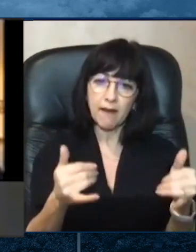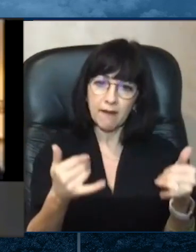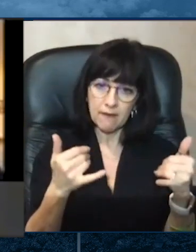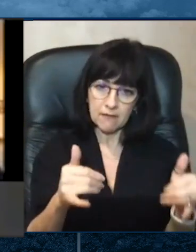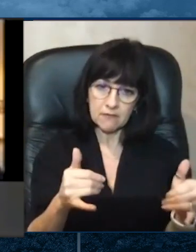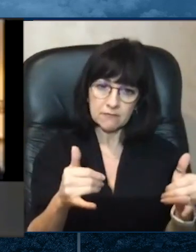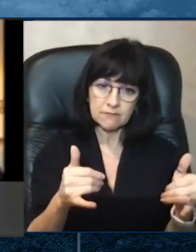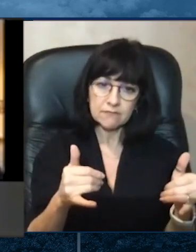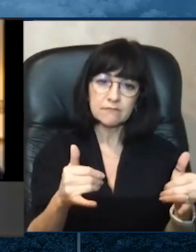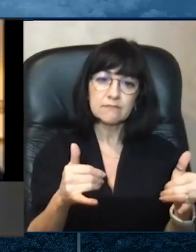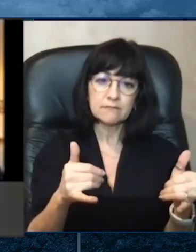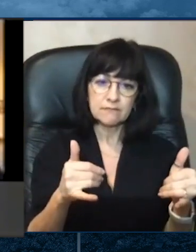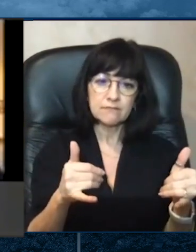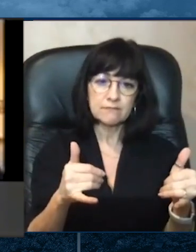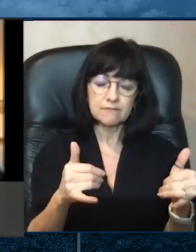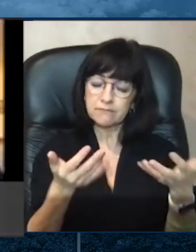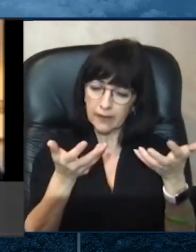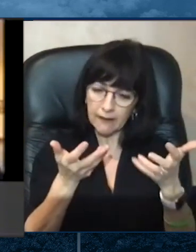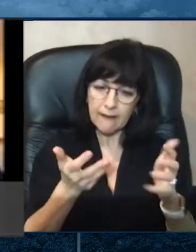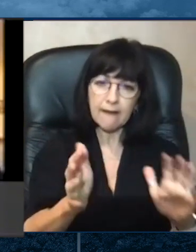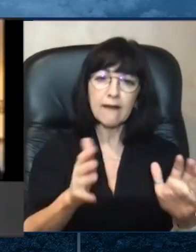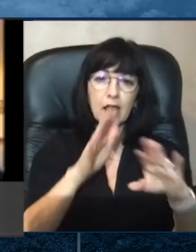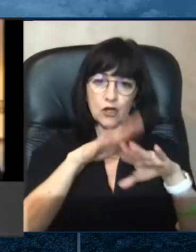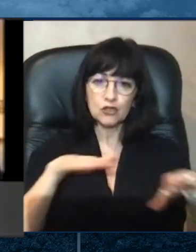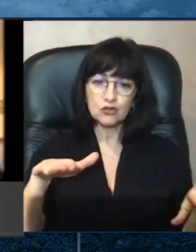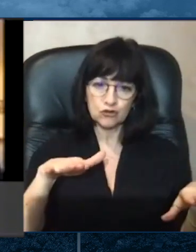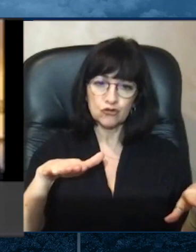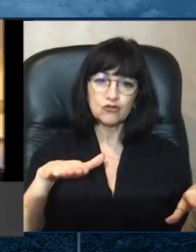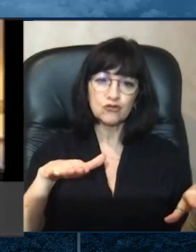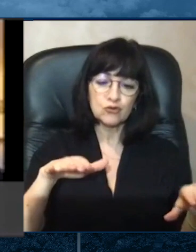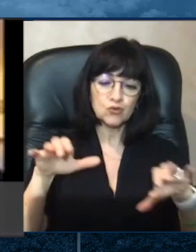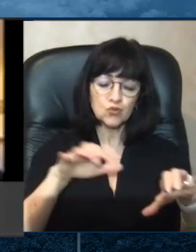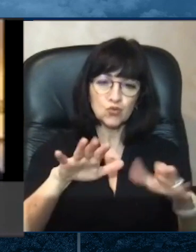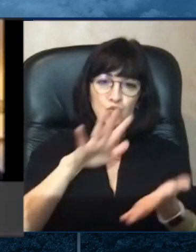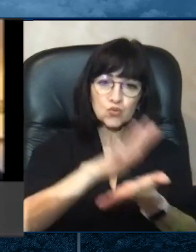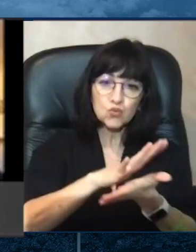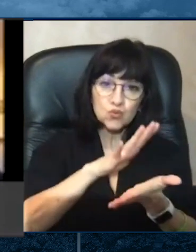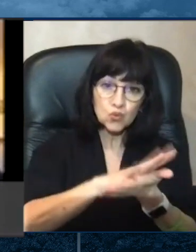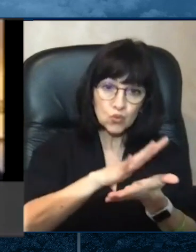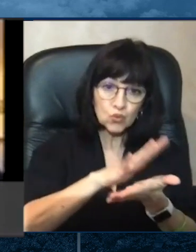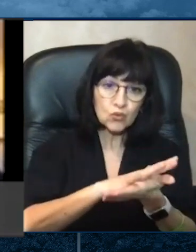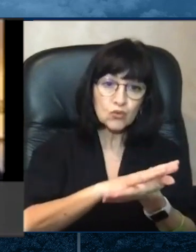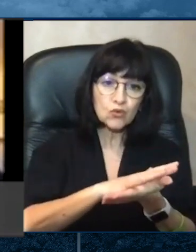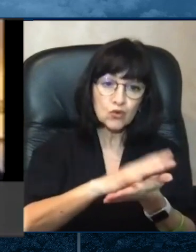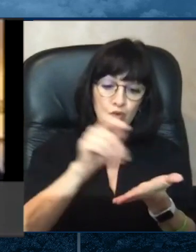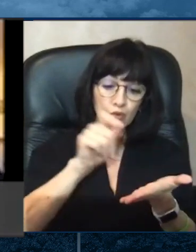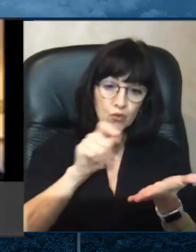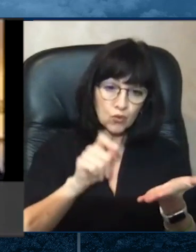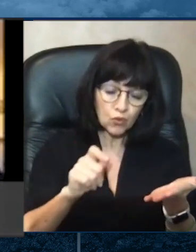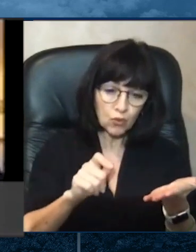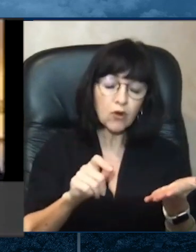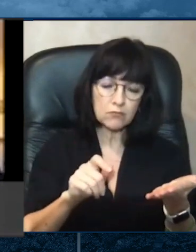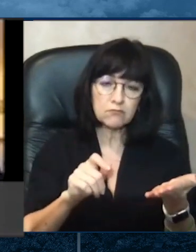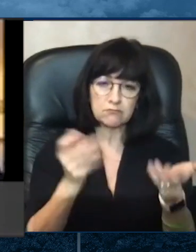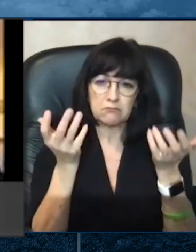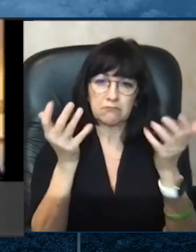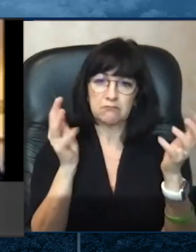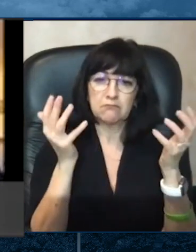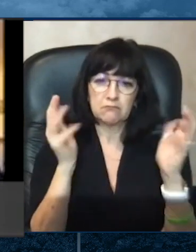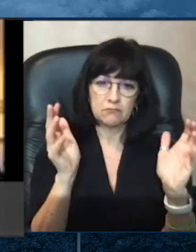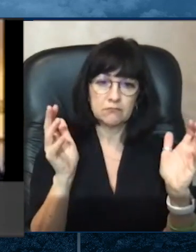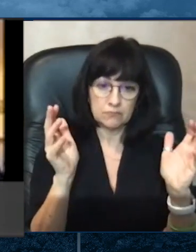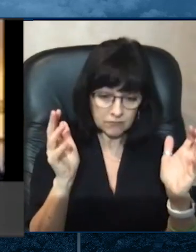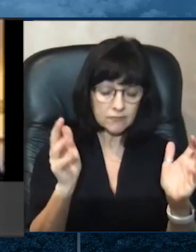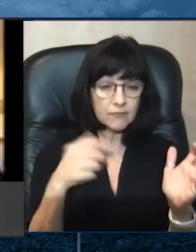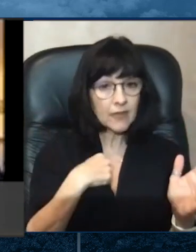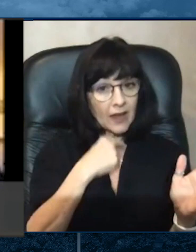And just let them do their schoolwork and that's it. To the children, I say, do your